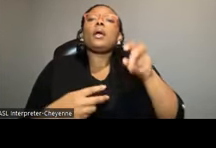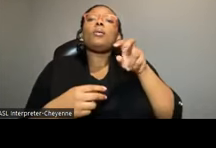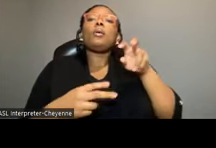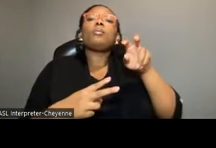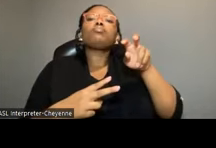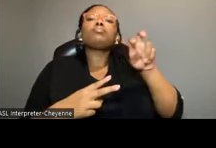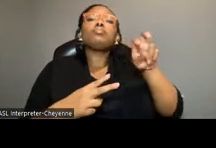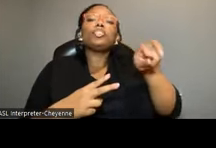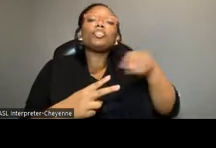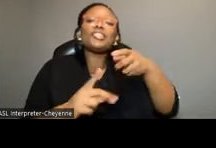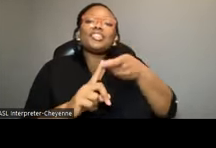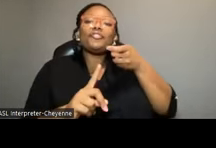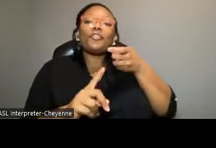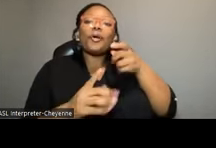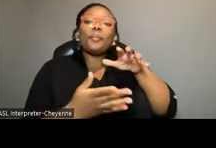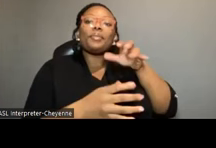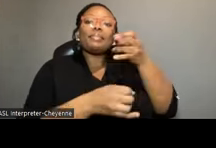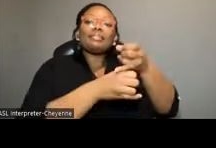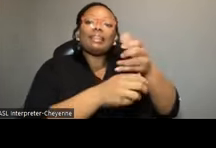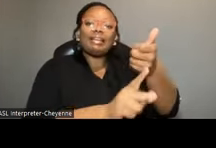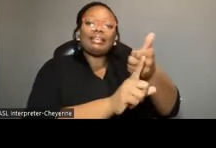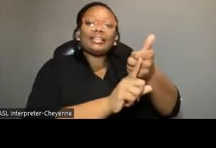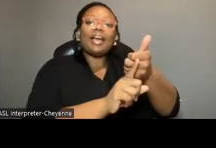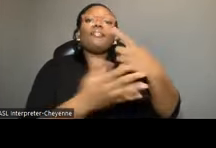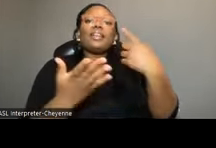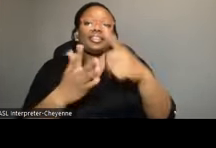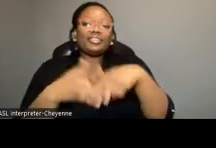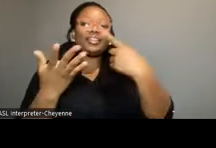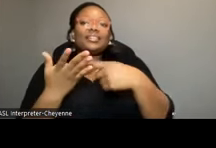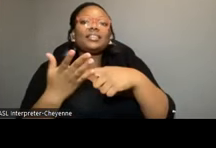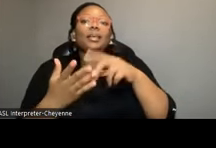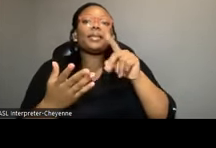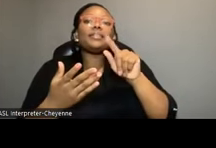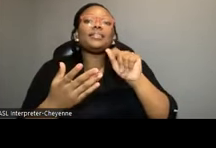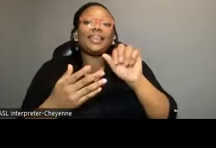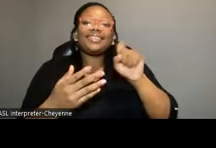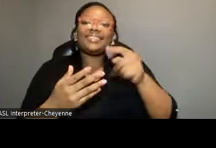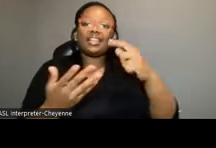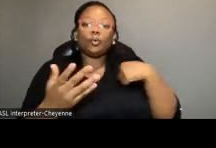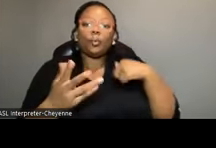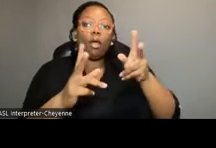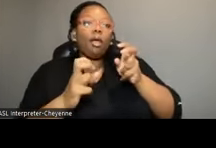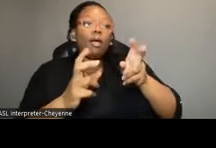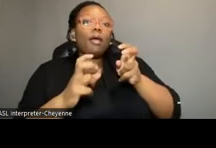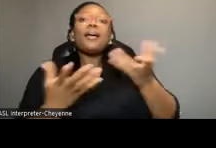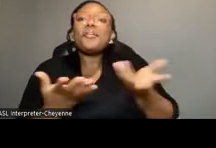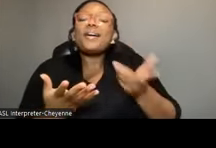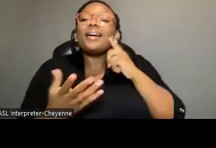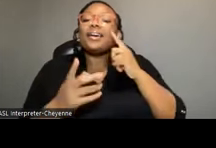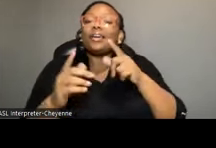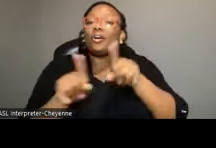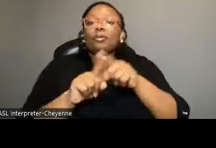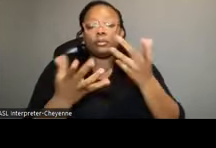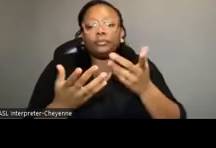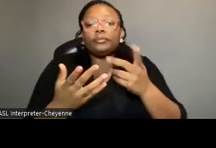from the sites and start talking very briefly about the data sets that we're drawing on. And of course, it probably goes without